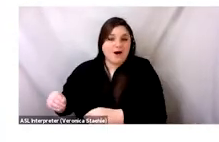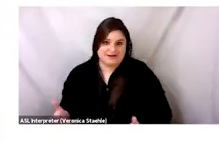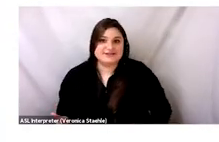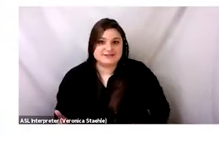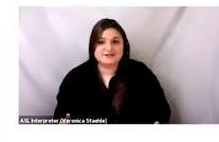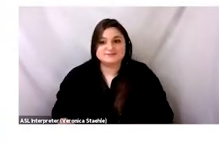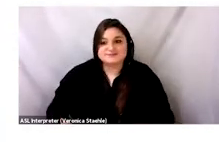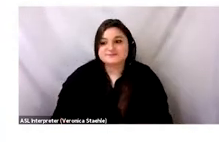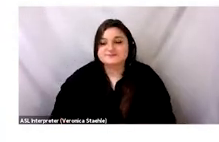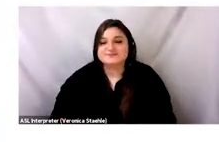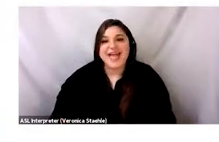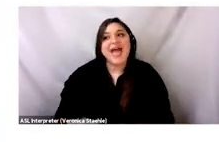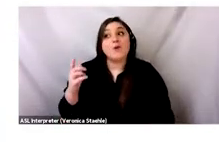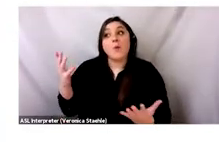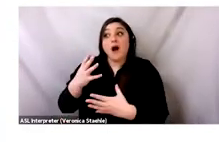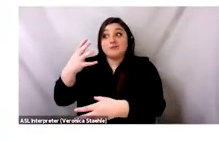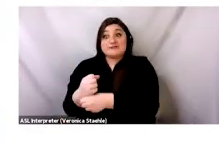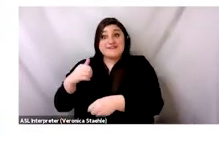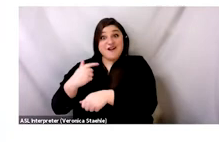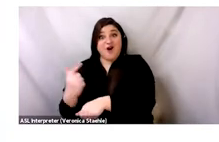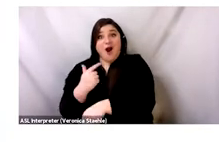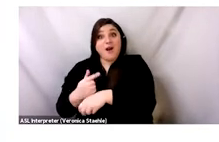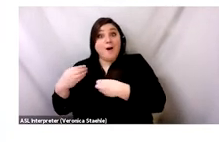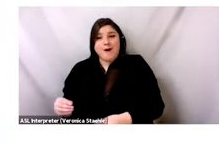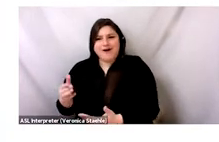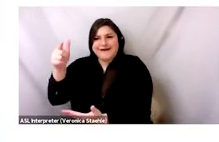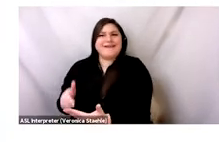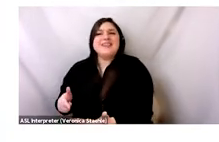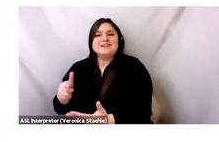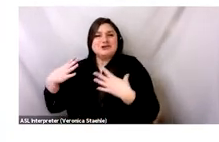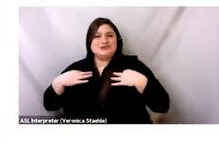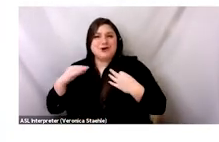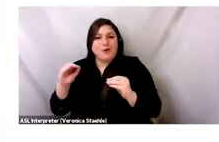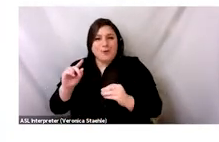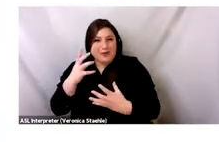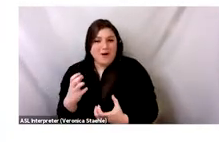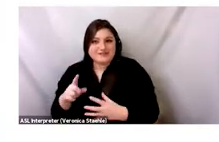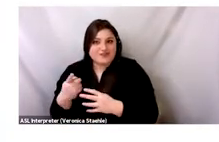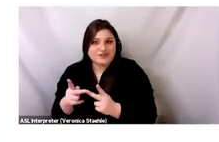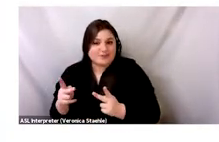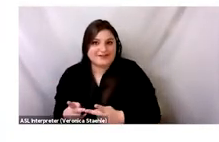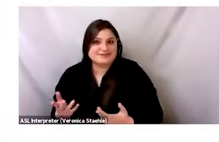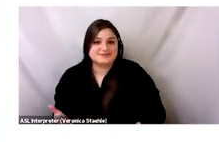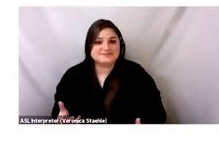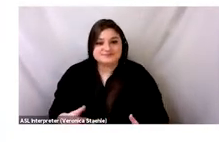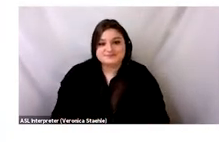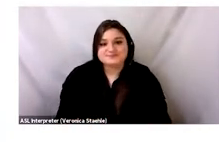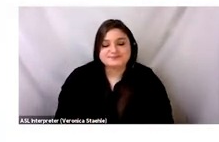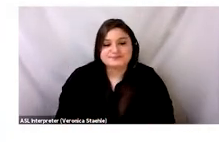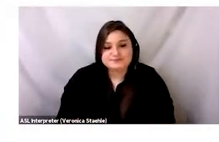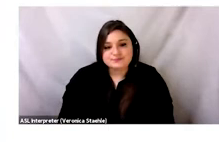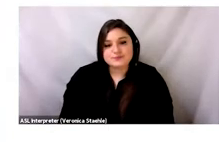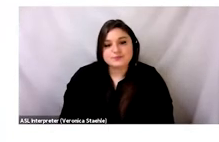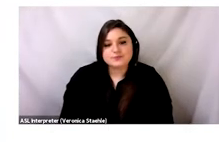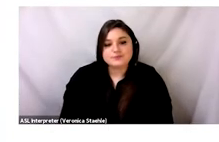a lot of miles and effort for an object that few people really wanted in the first place. Now, all of this matters